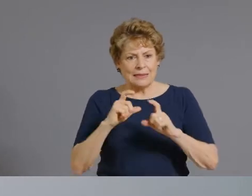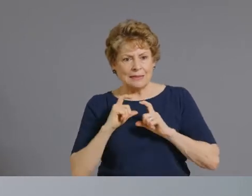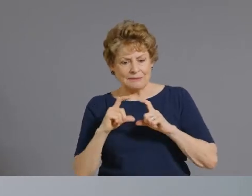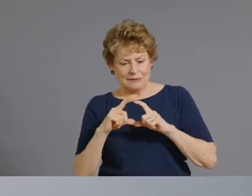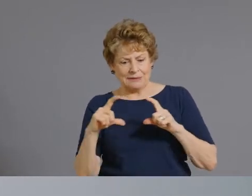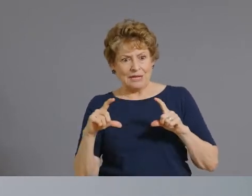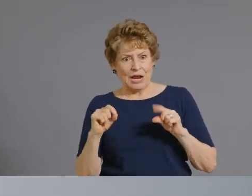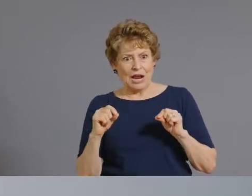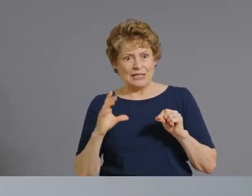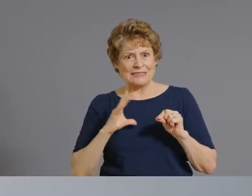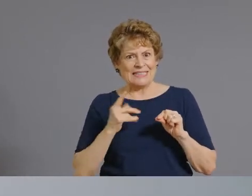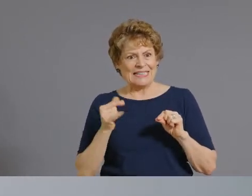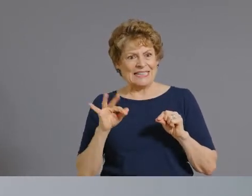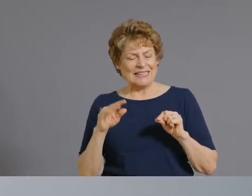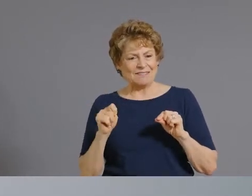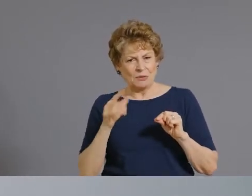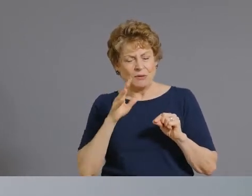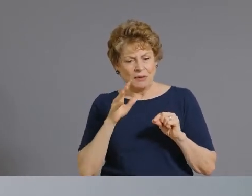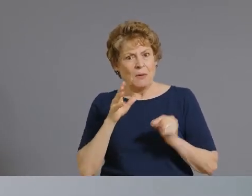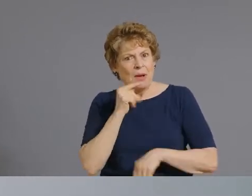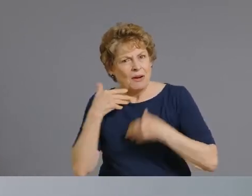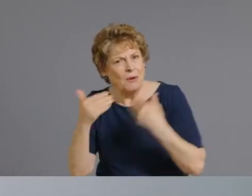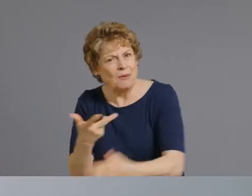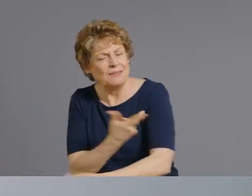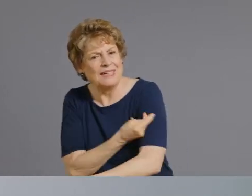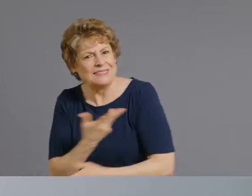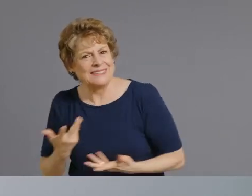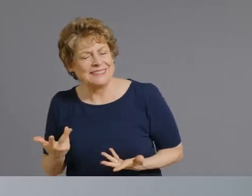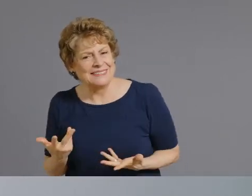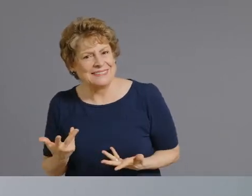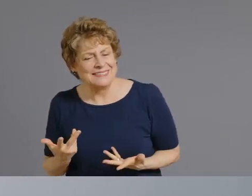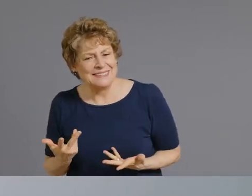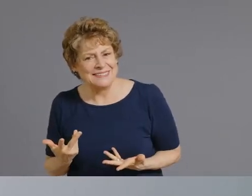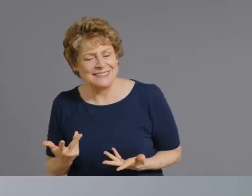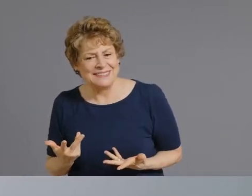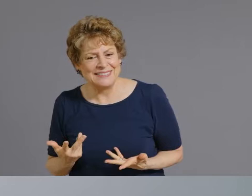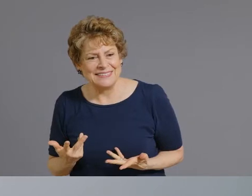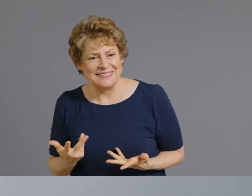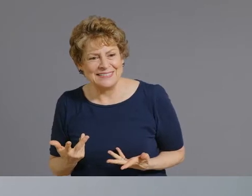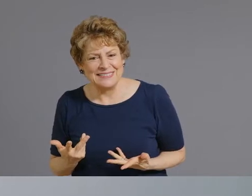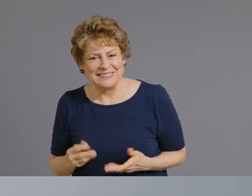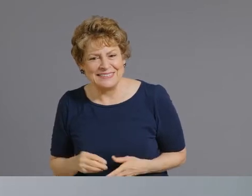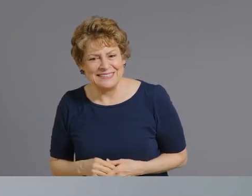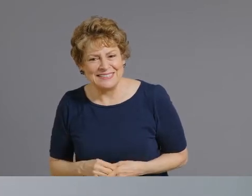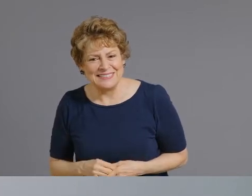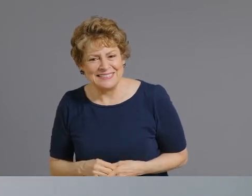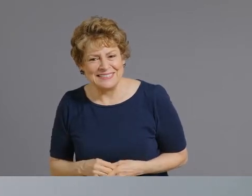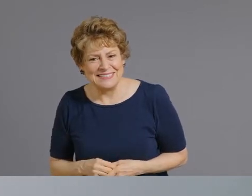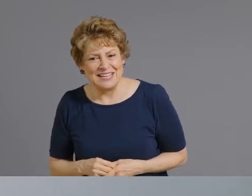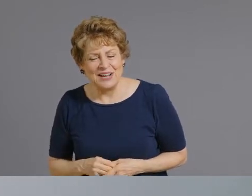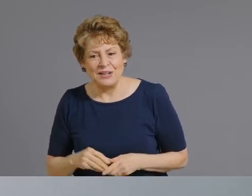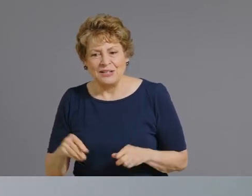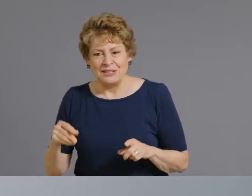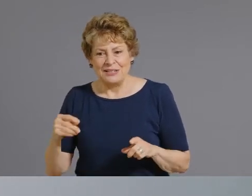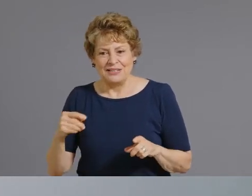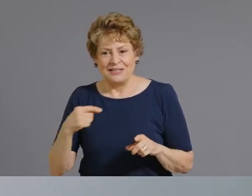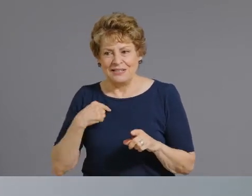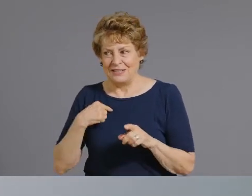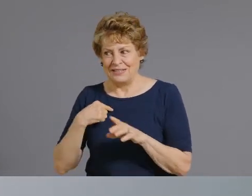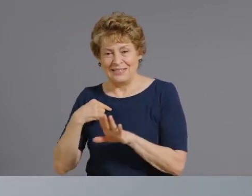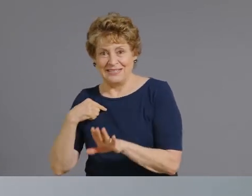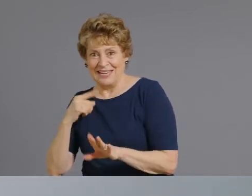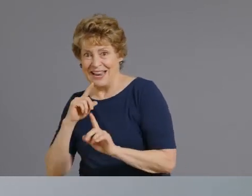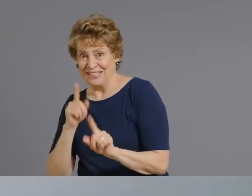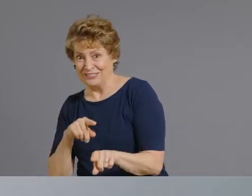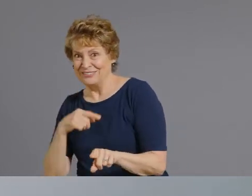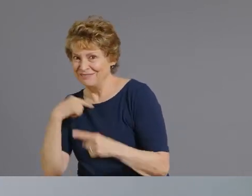those those are things that we are looking at right now where working with our our local partners um that's one of the you know the things